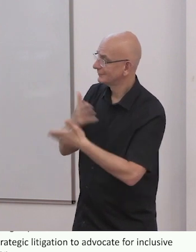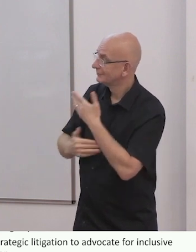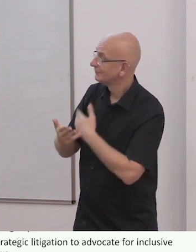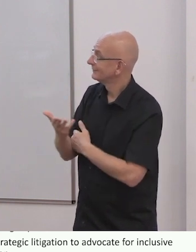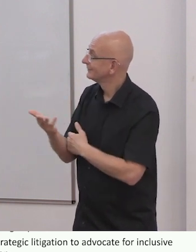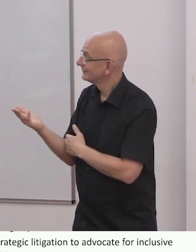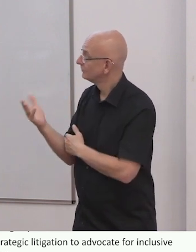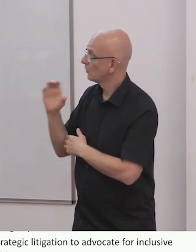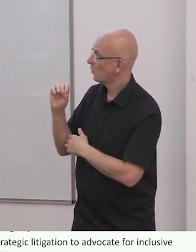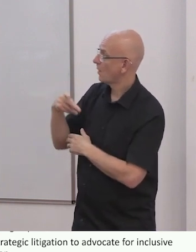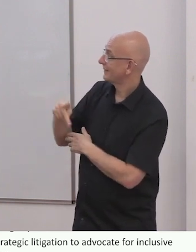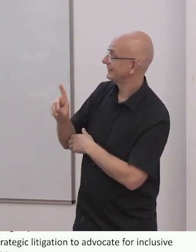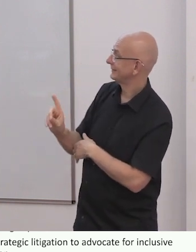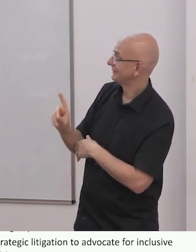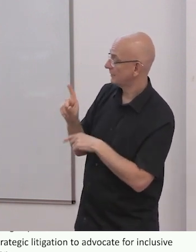disabilities.